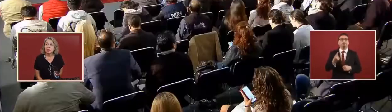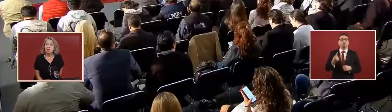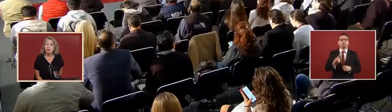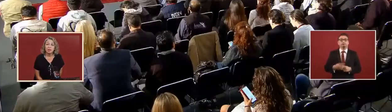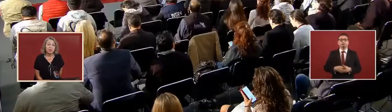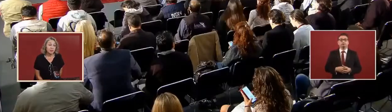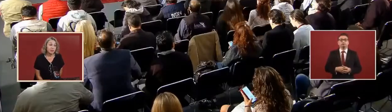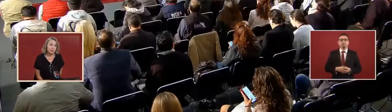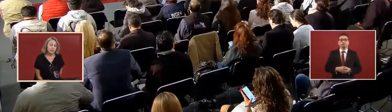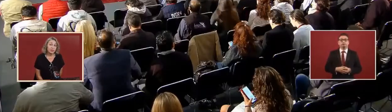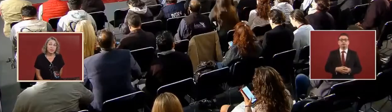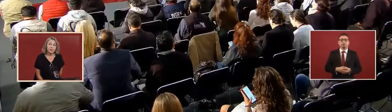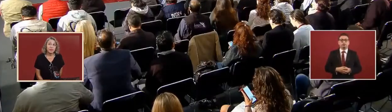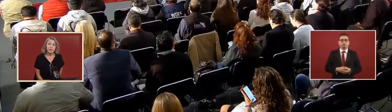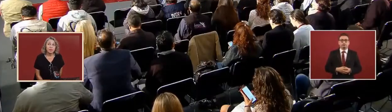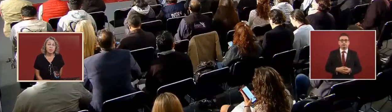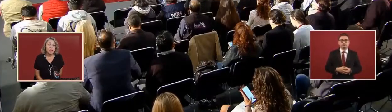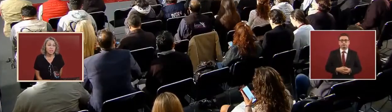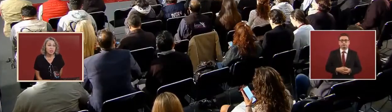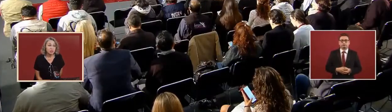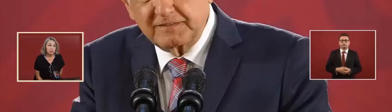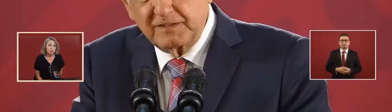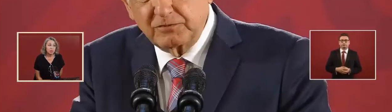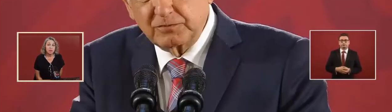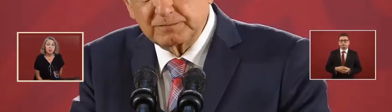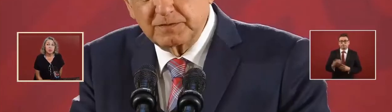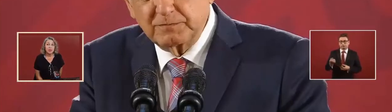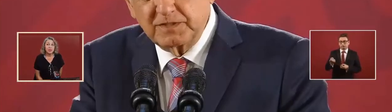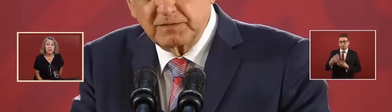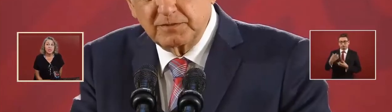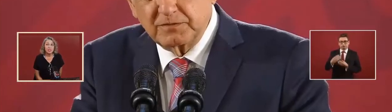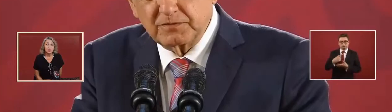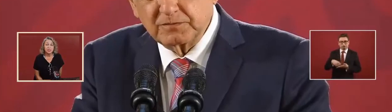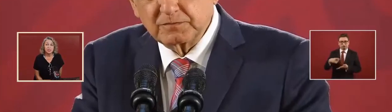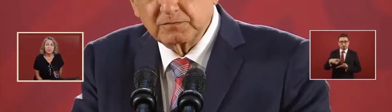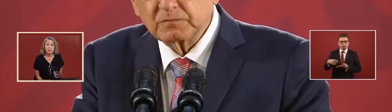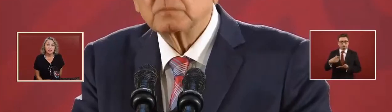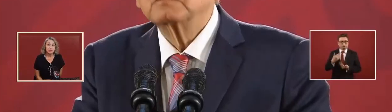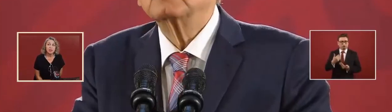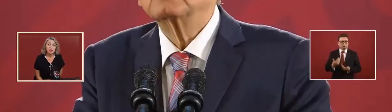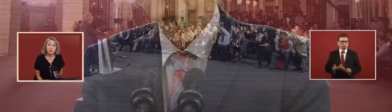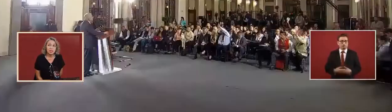because they they weren't giving it to us they weren't giving us supplying us